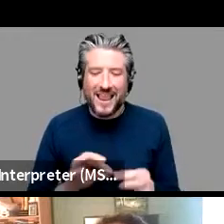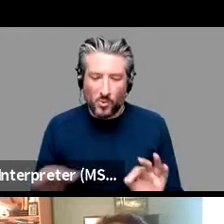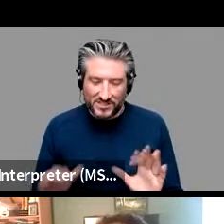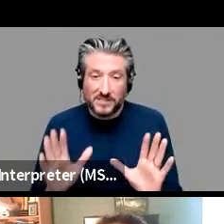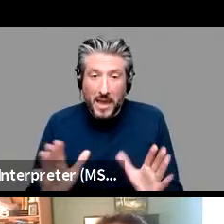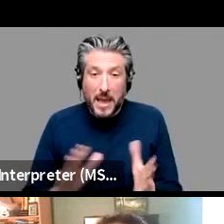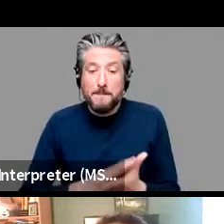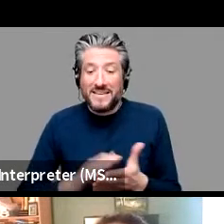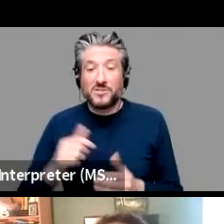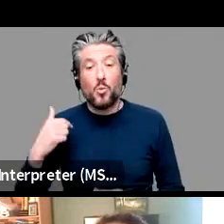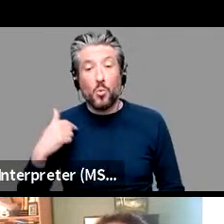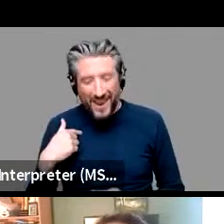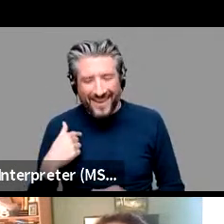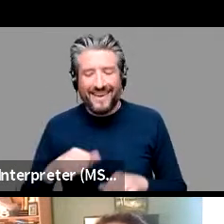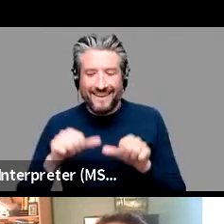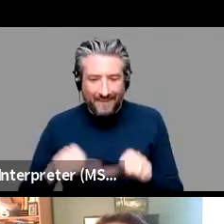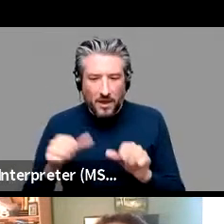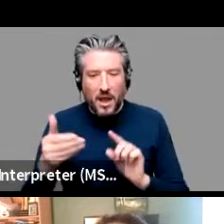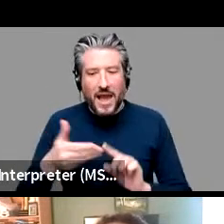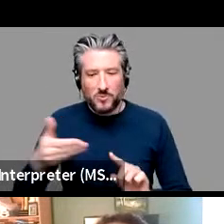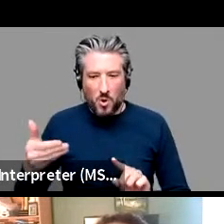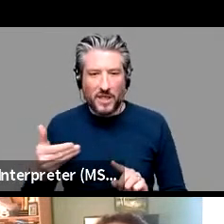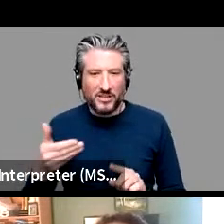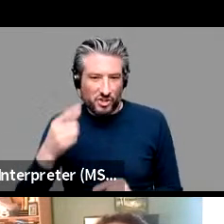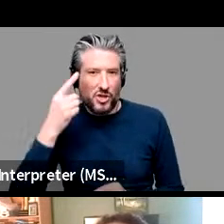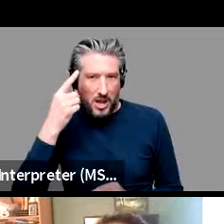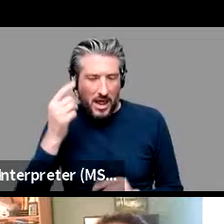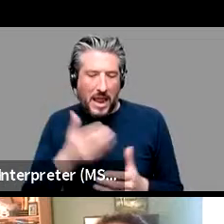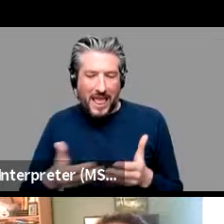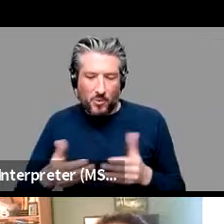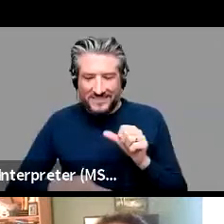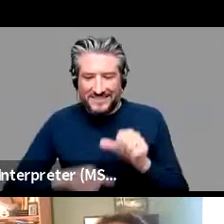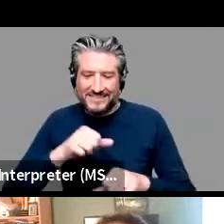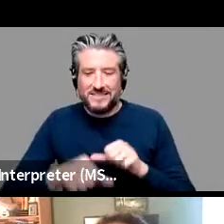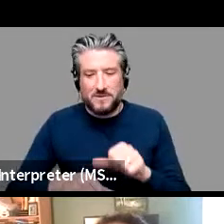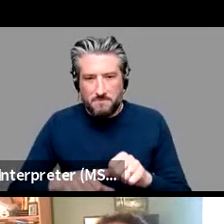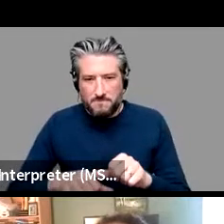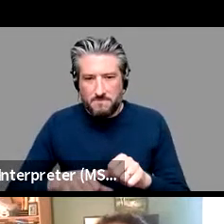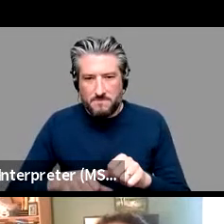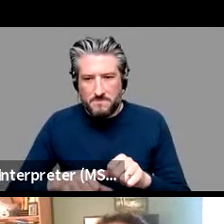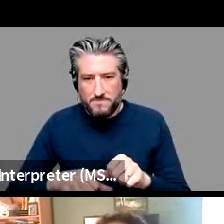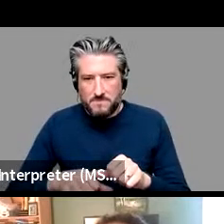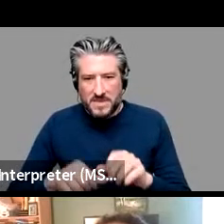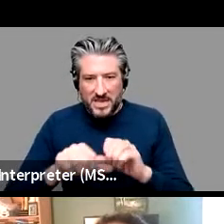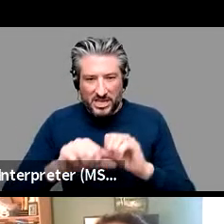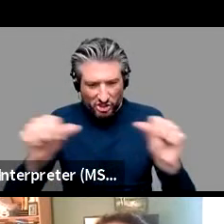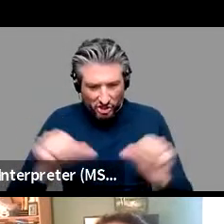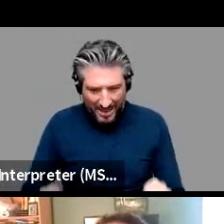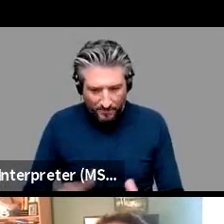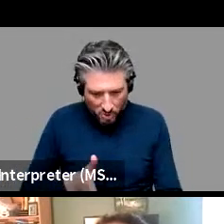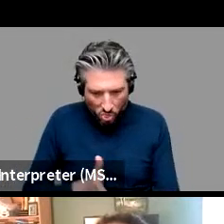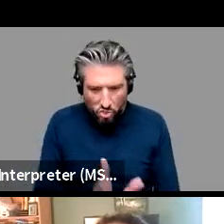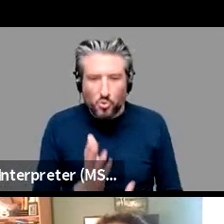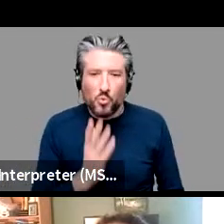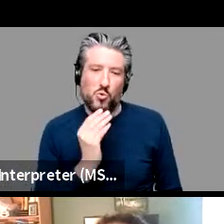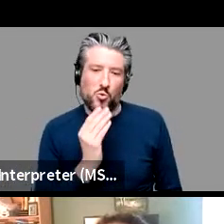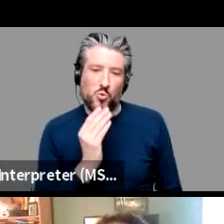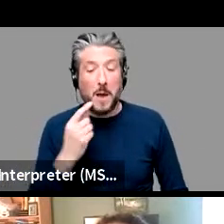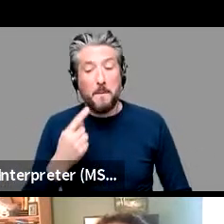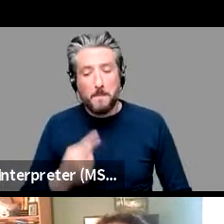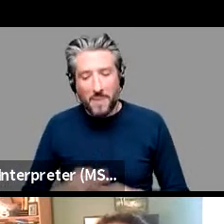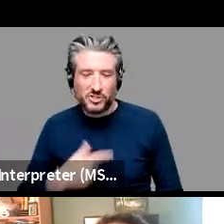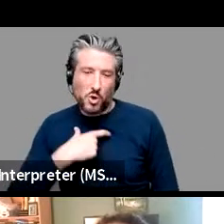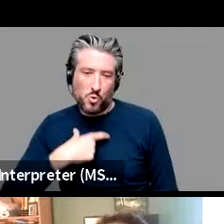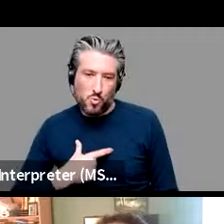system emerges from use and is shaped by use with the influence of certain cognitive um um human cognitive